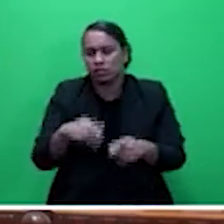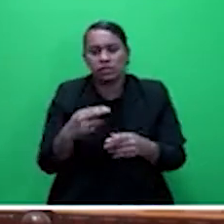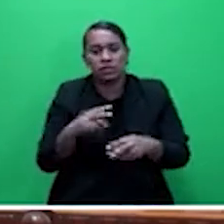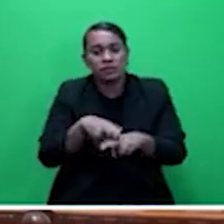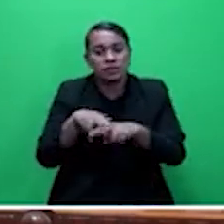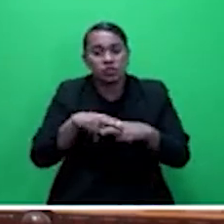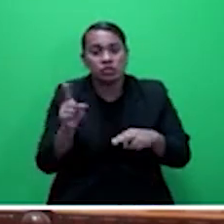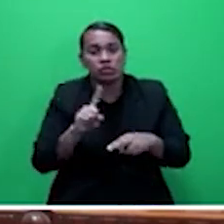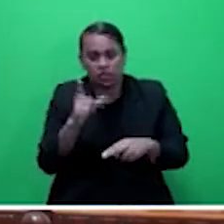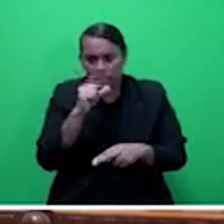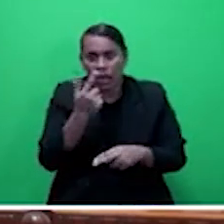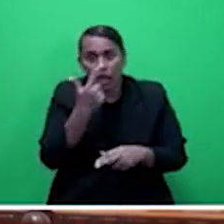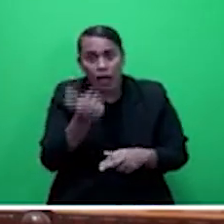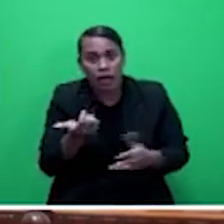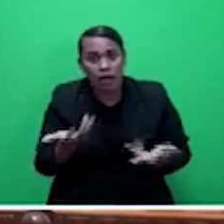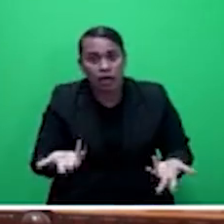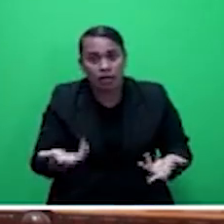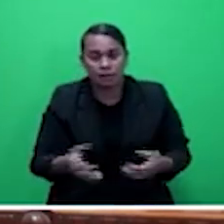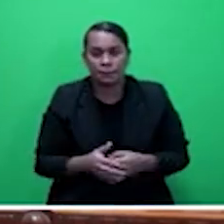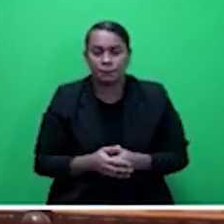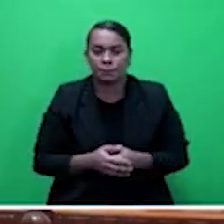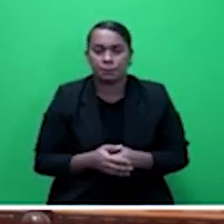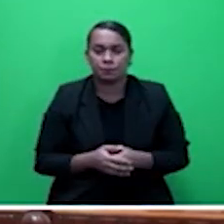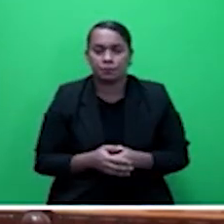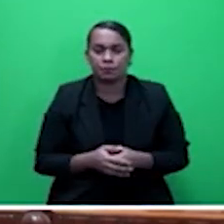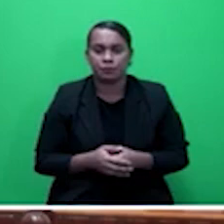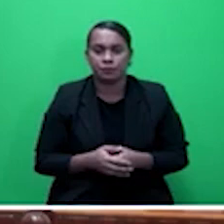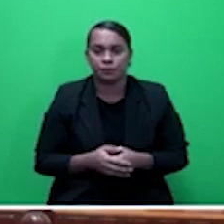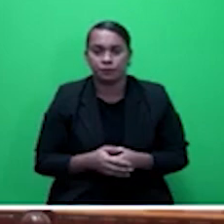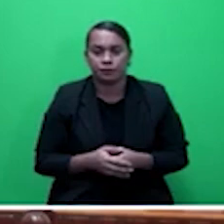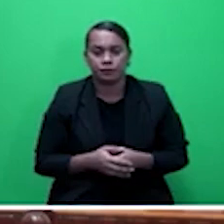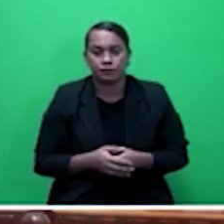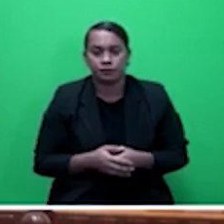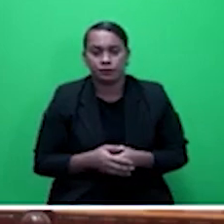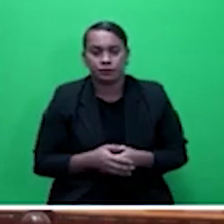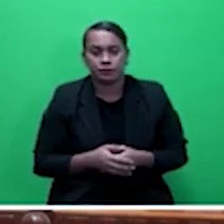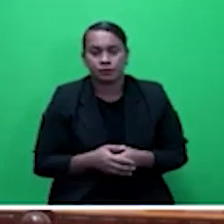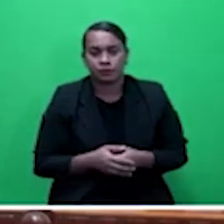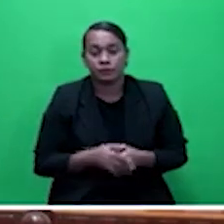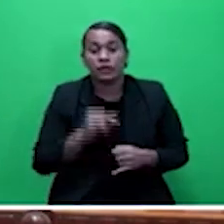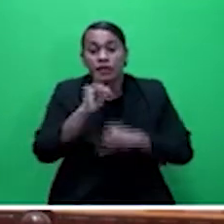reinsurers from overseas consider Fiji